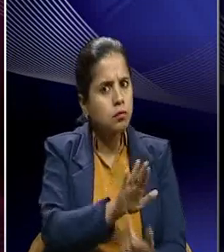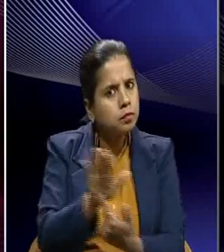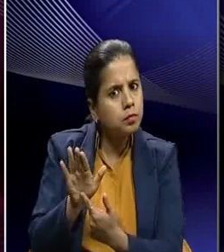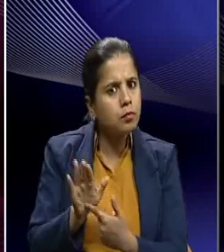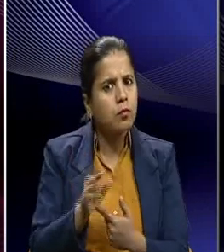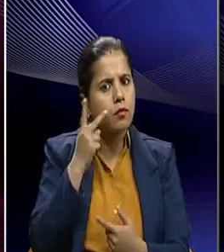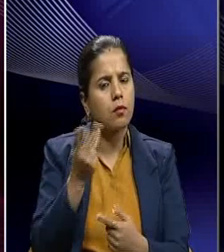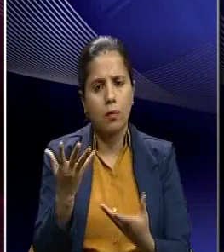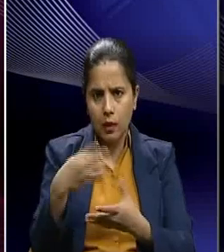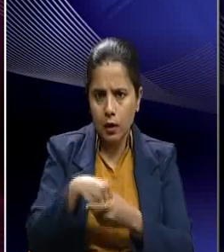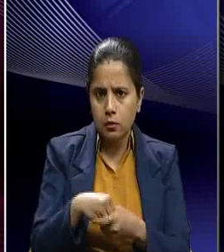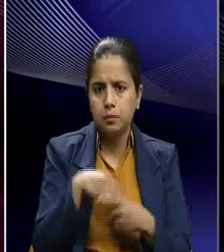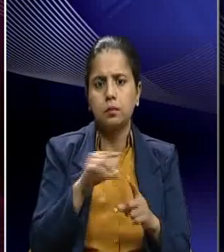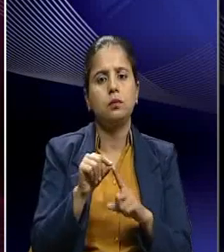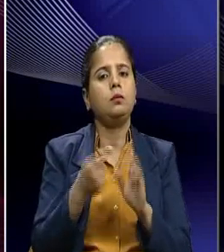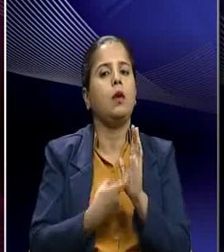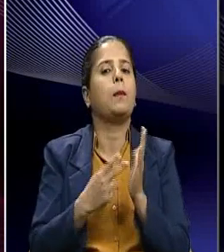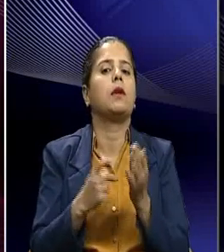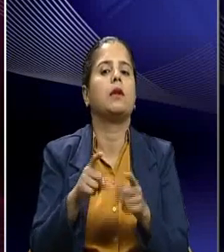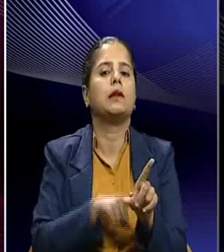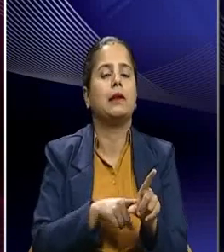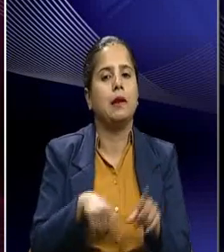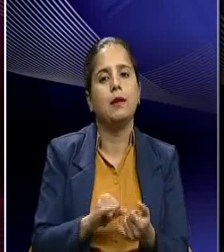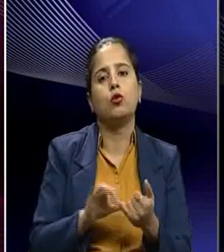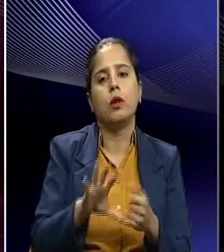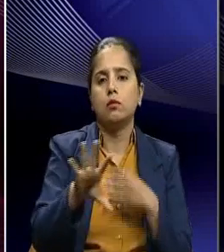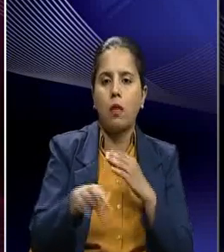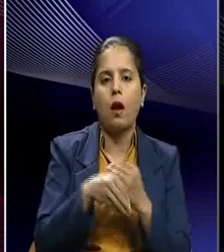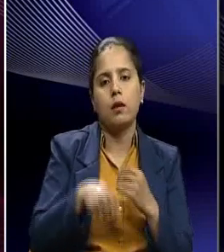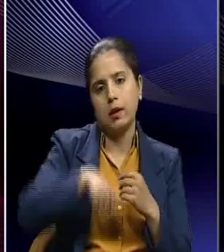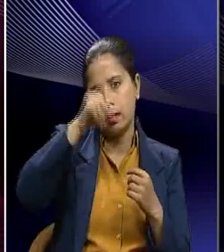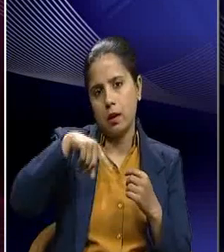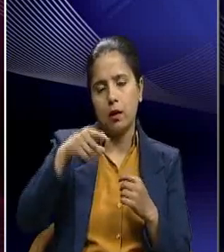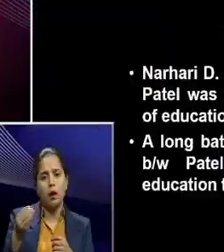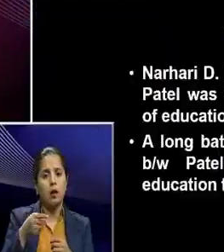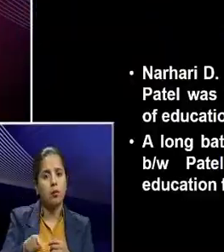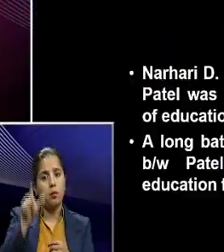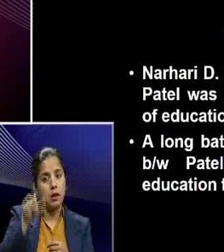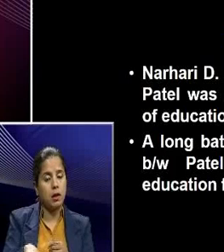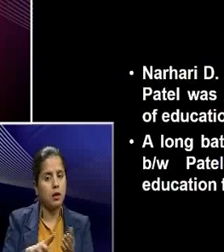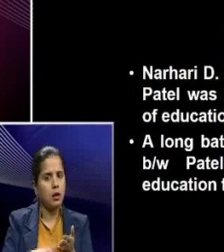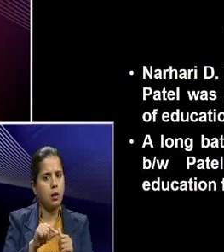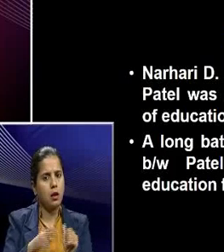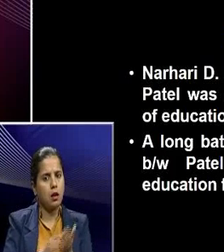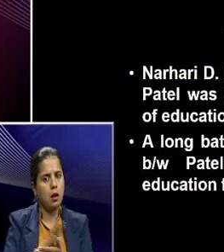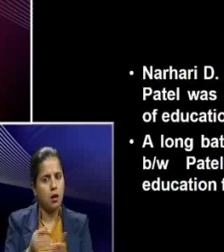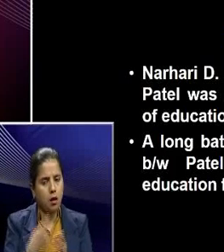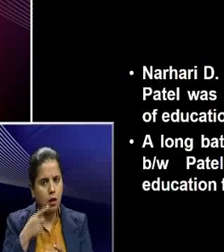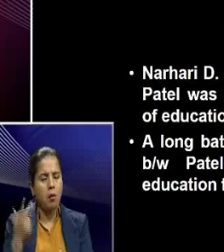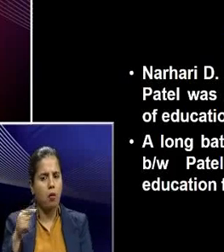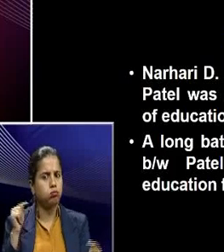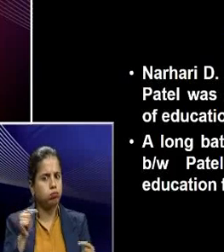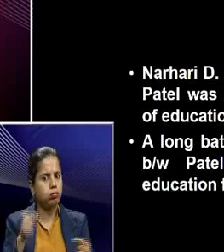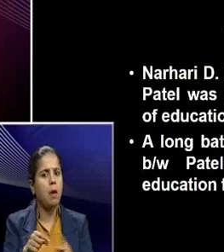integration of the princely states to India. Some of the scholars like Narhari D. Parekh they have argued that